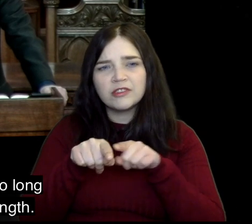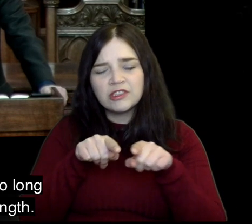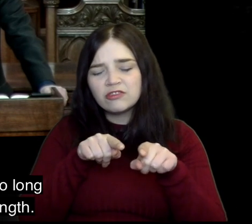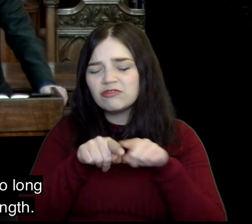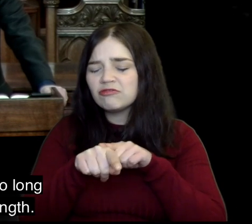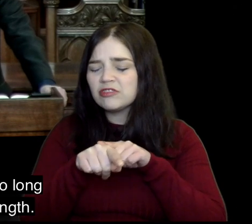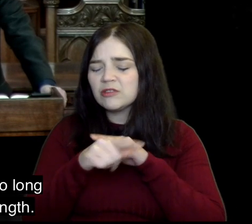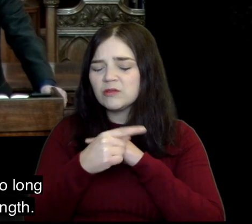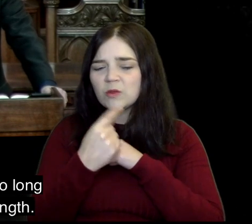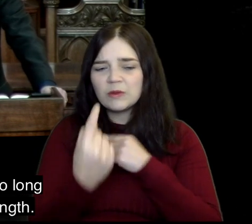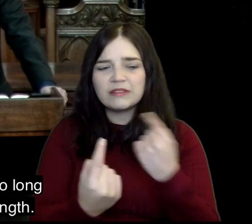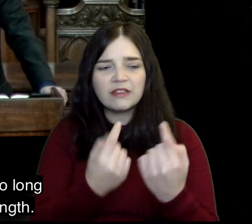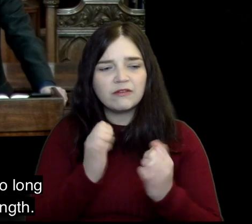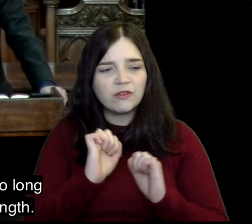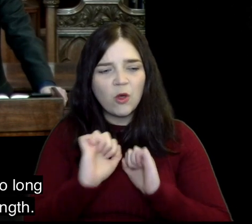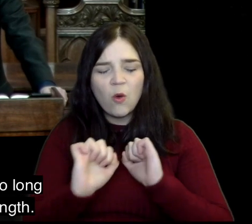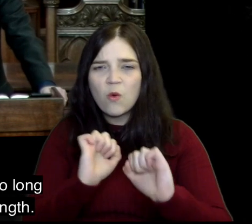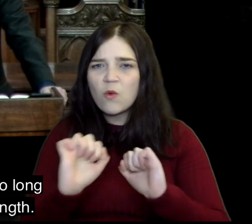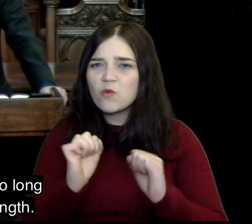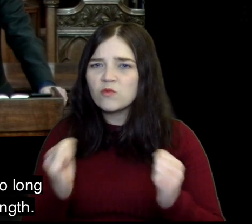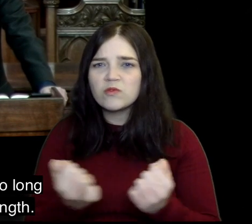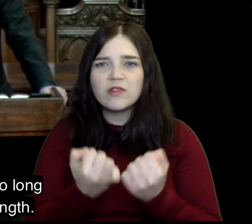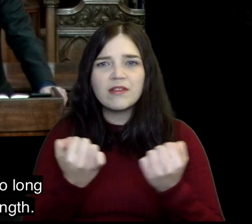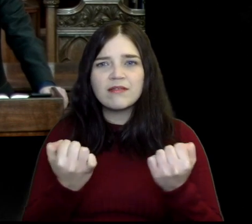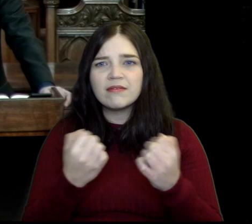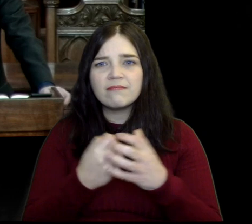We have tried to long in our own strength